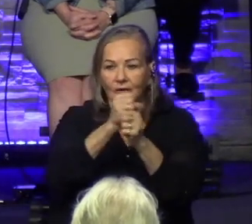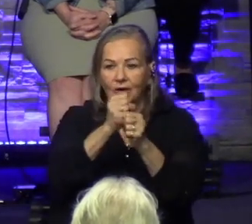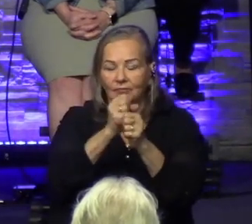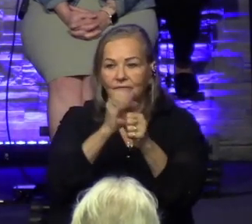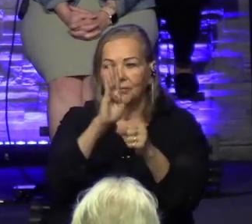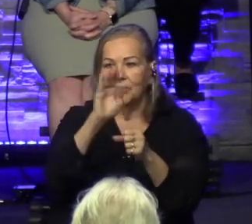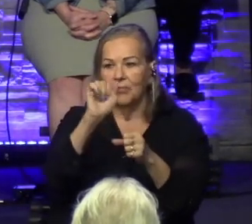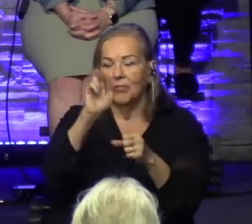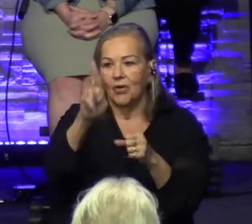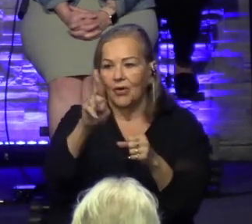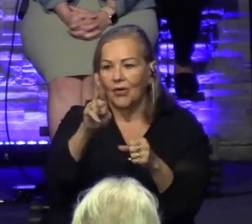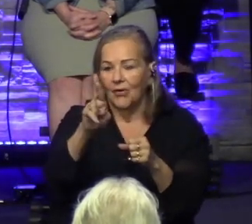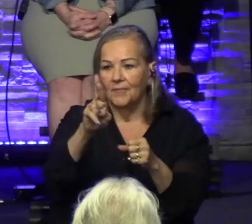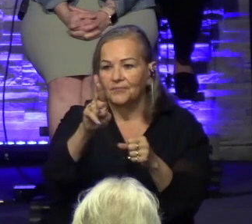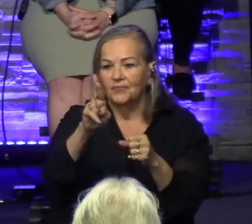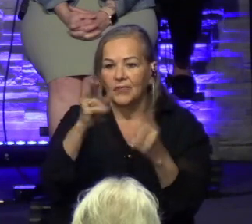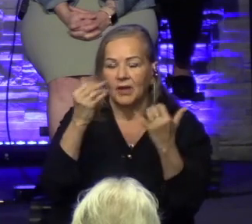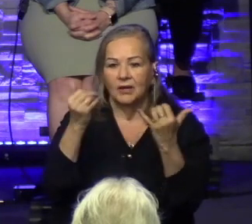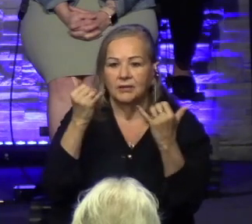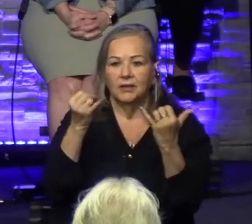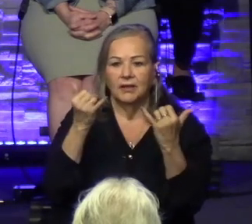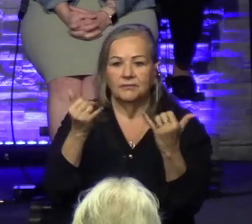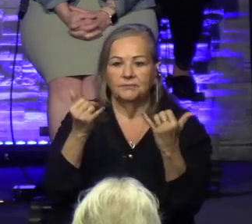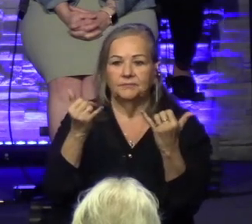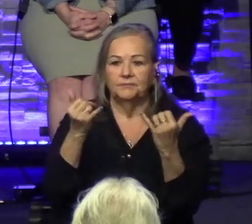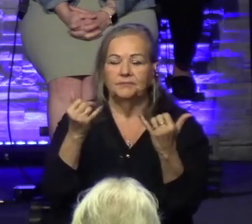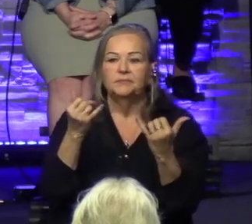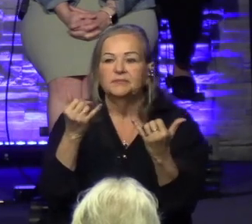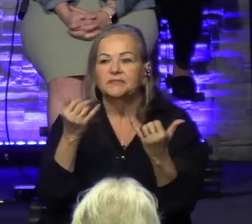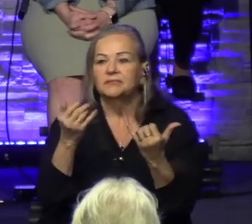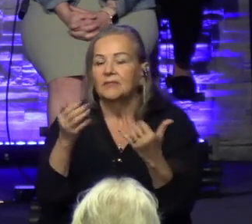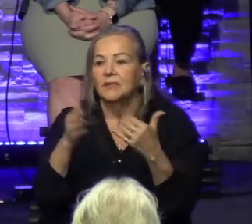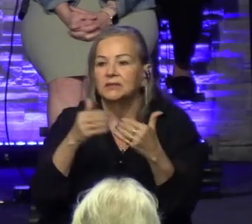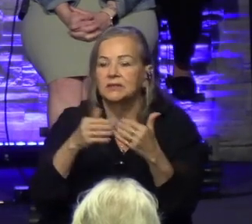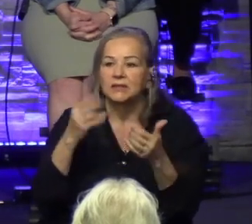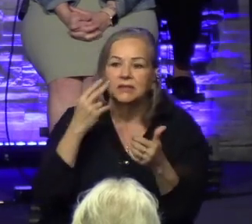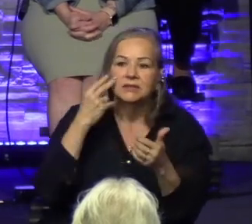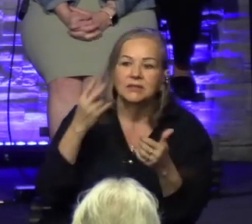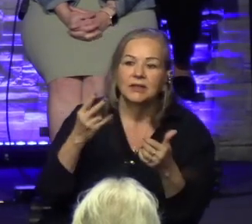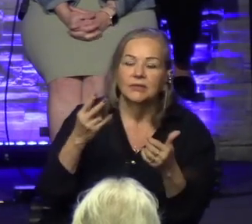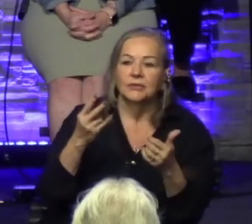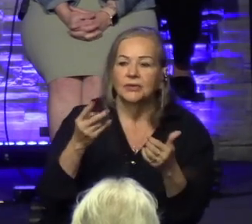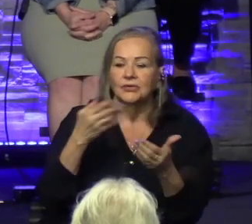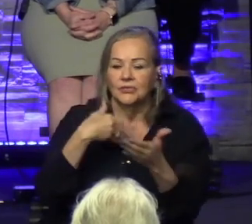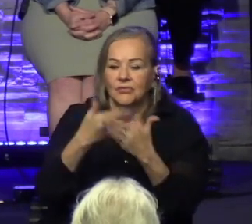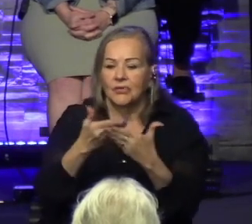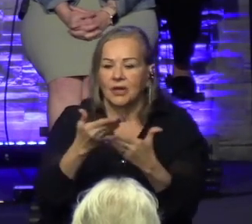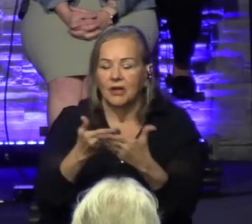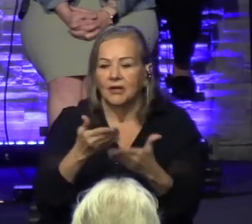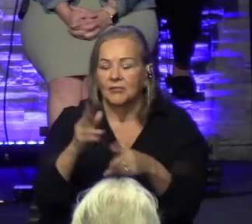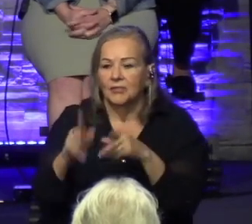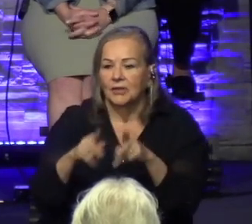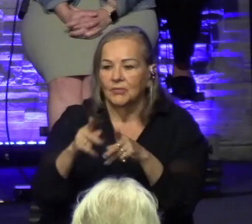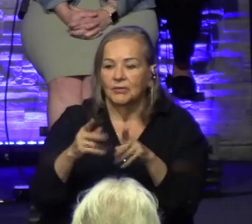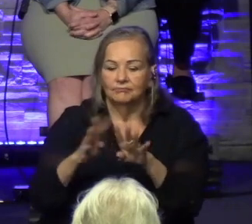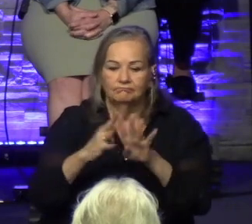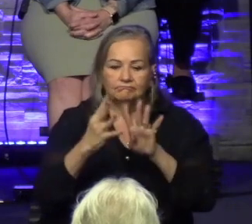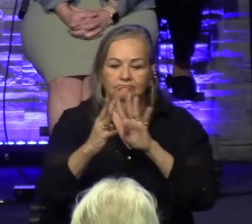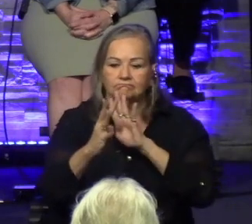to see when you get here in the morning, there's already orders written on pieces of paper on the counter waiting because people want to have coffee.